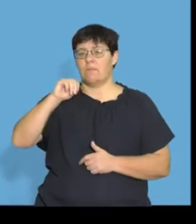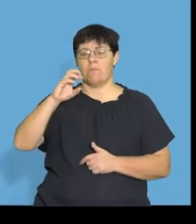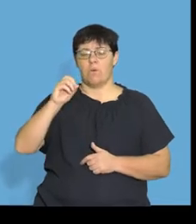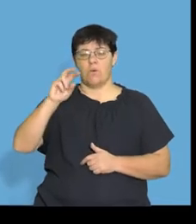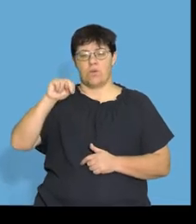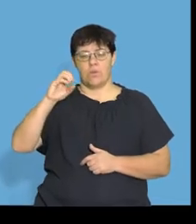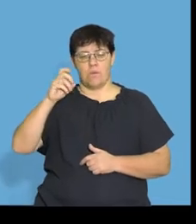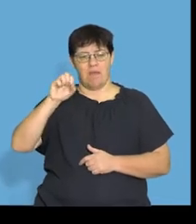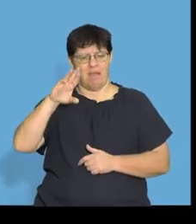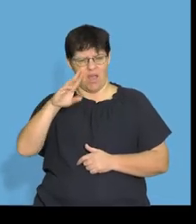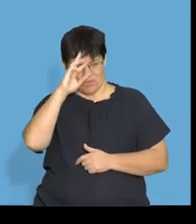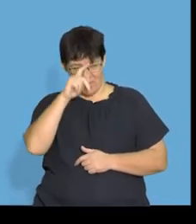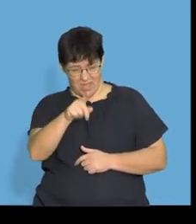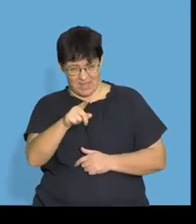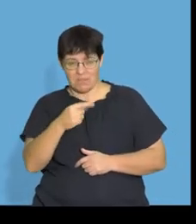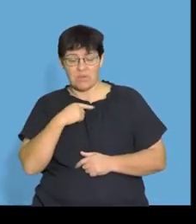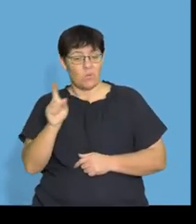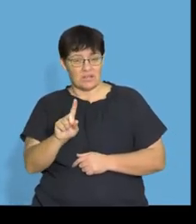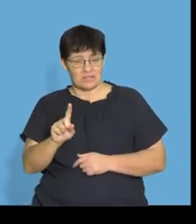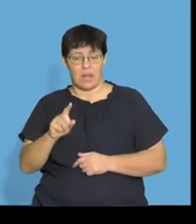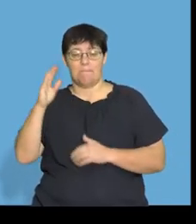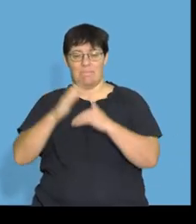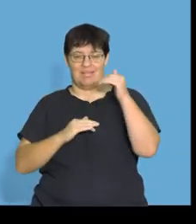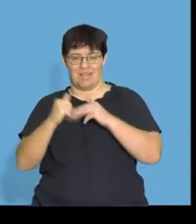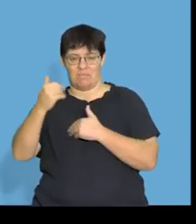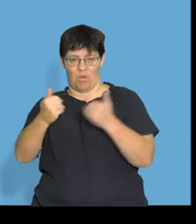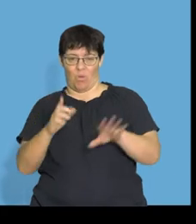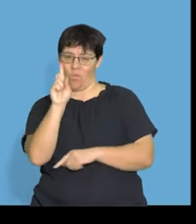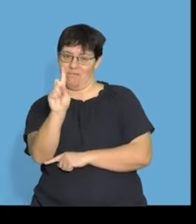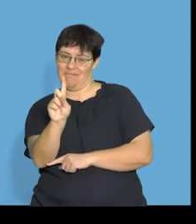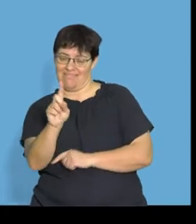monomer is. And a monomer, we said, is a building block.